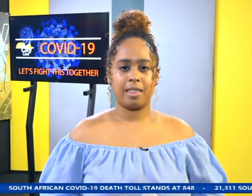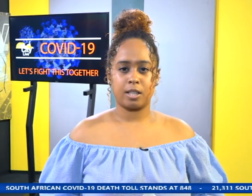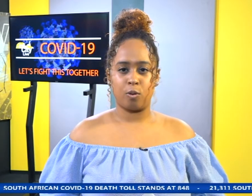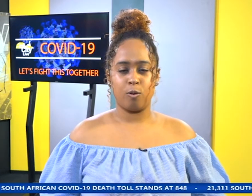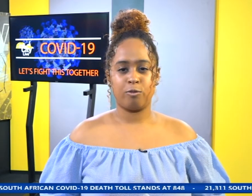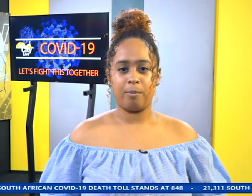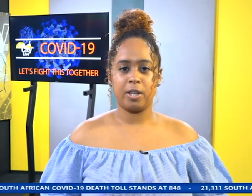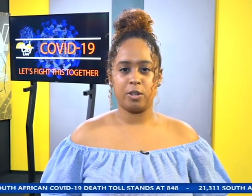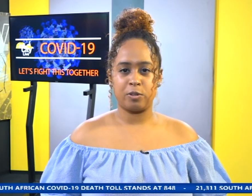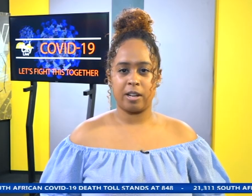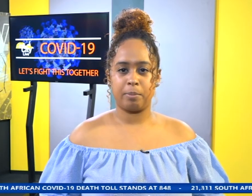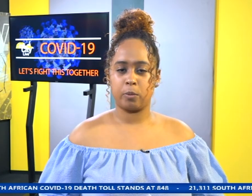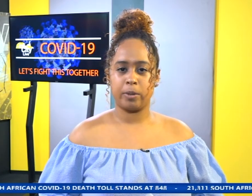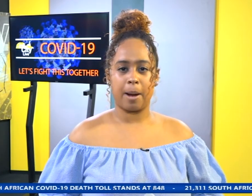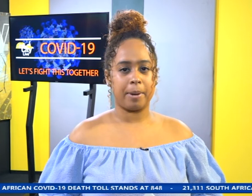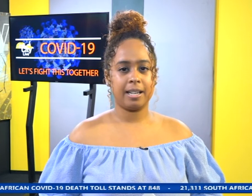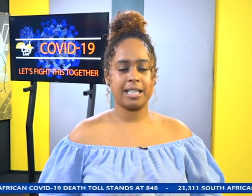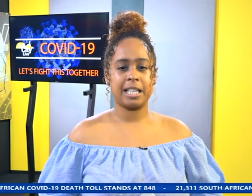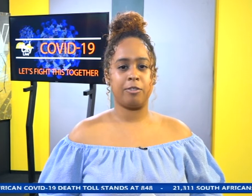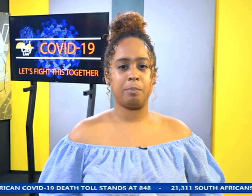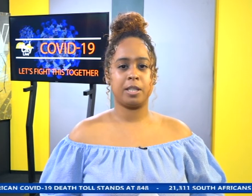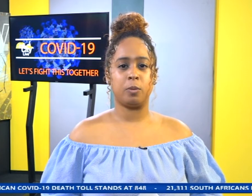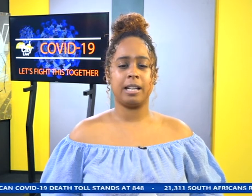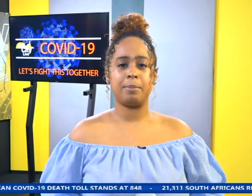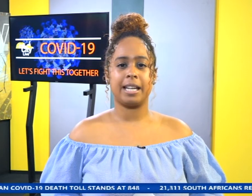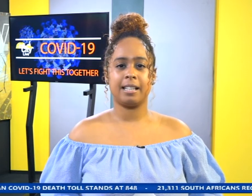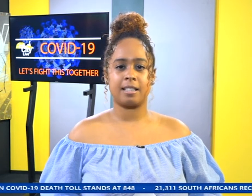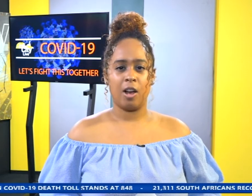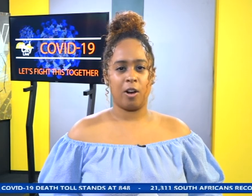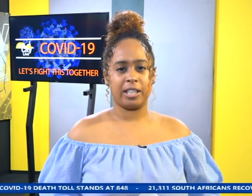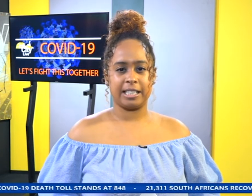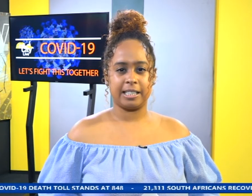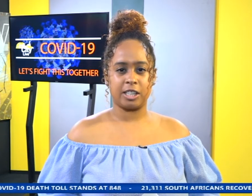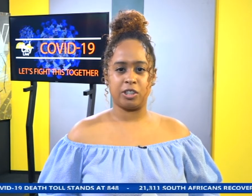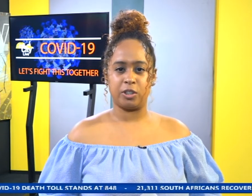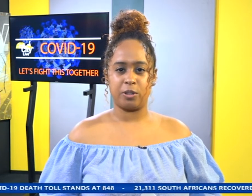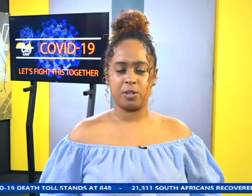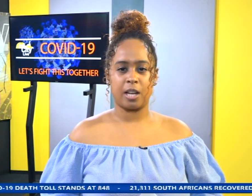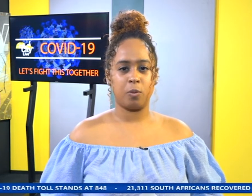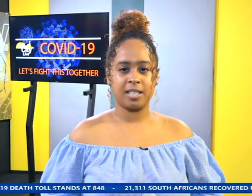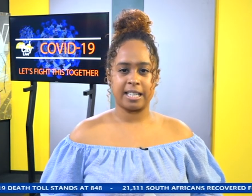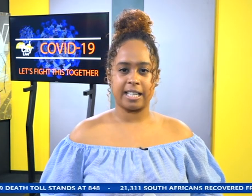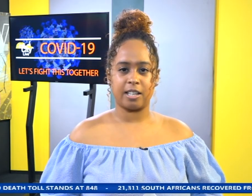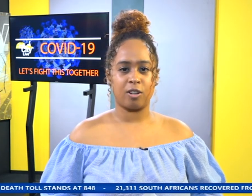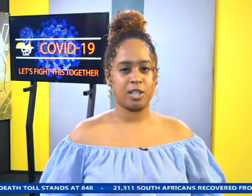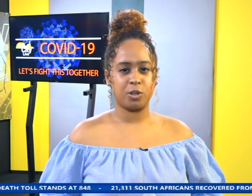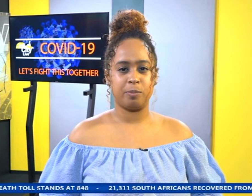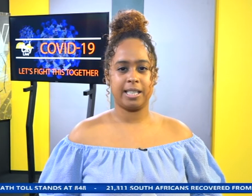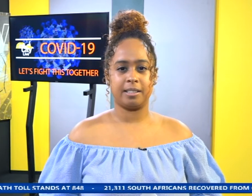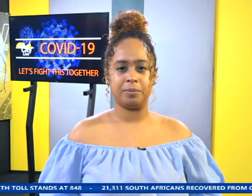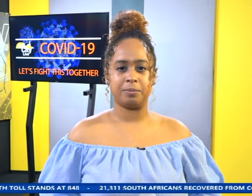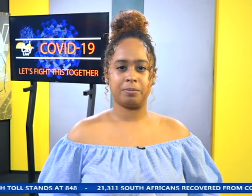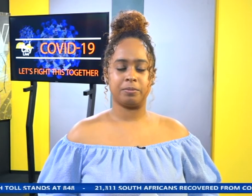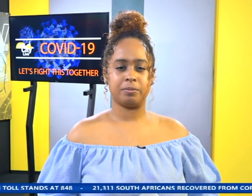that's all from the news run but when we come back Stephanie Pitt will update us on the international news and what's trending on social